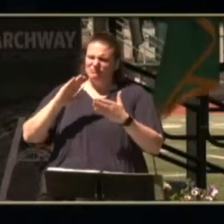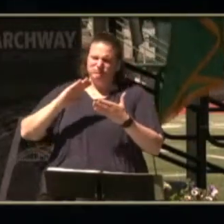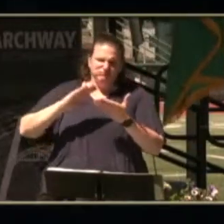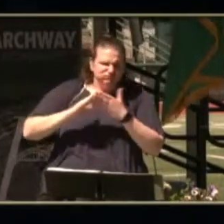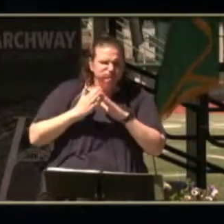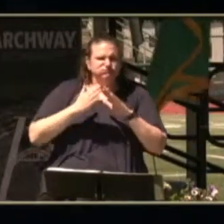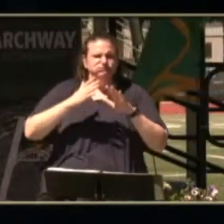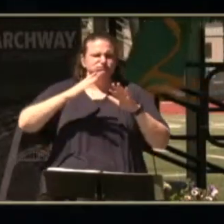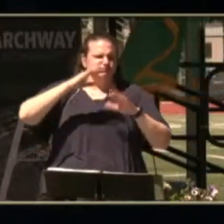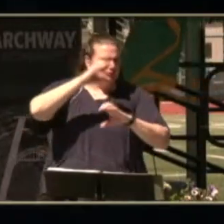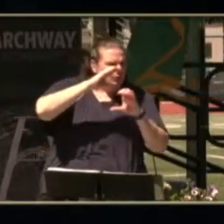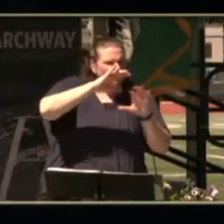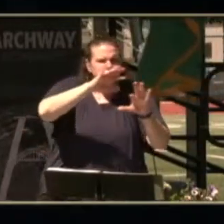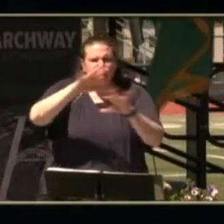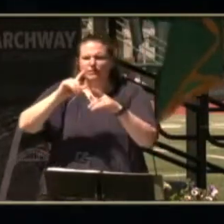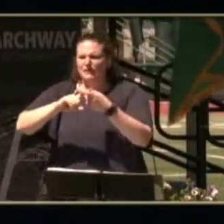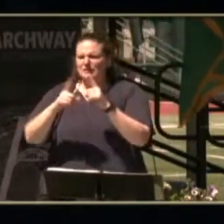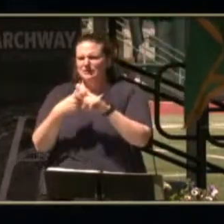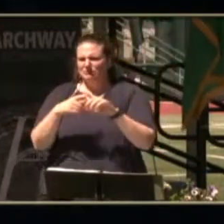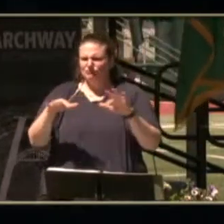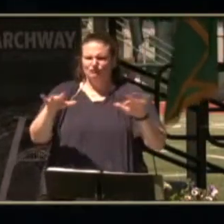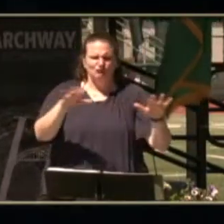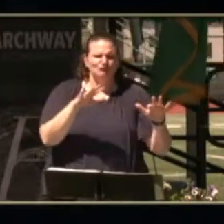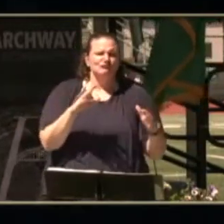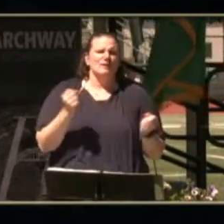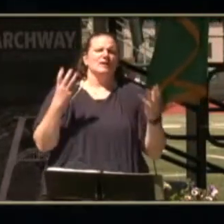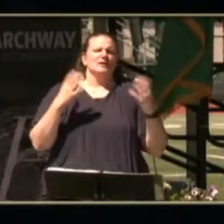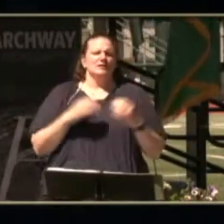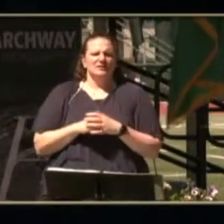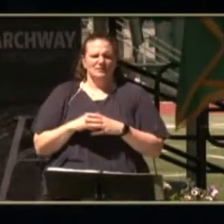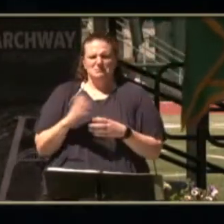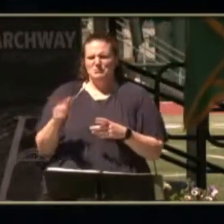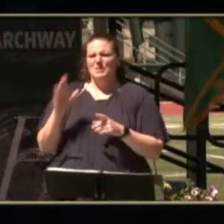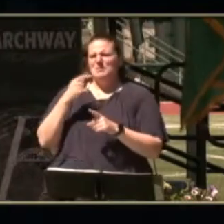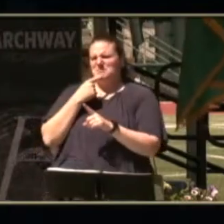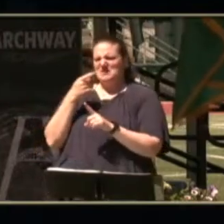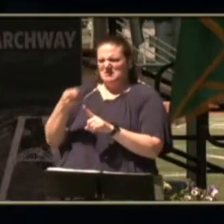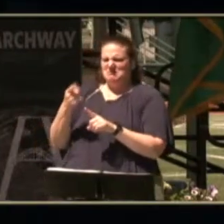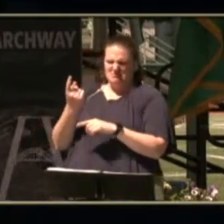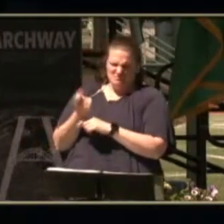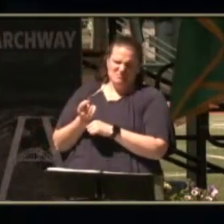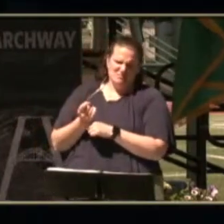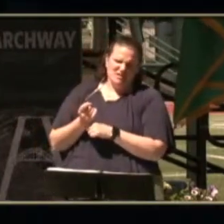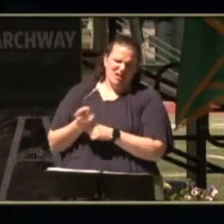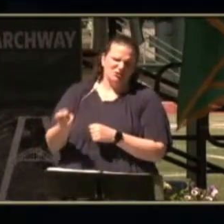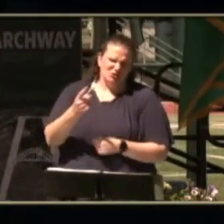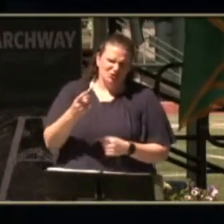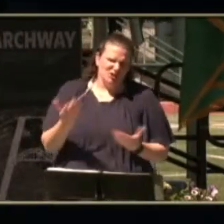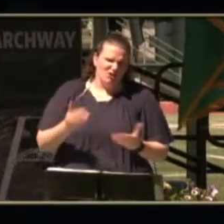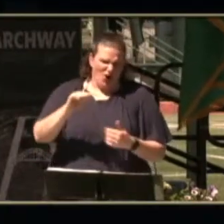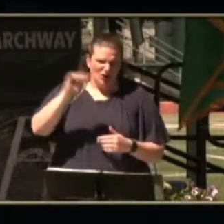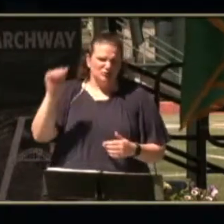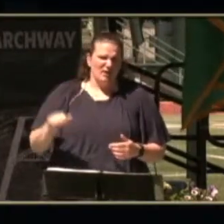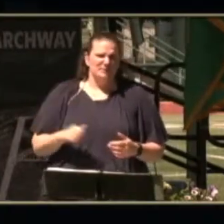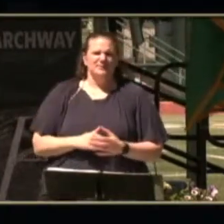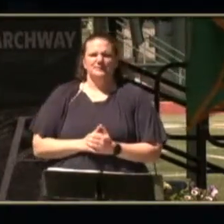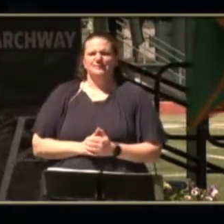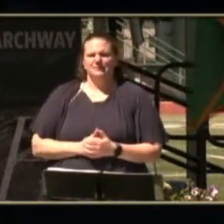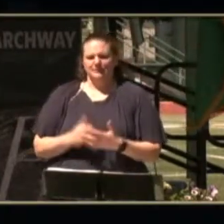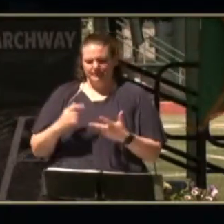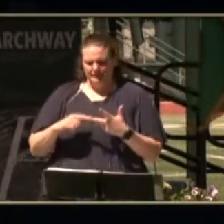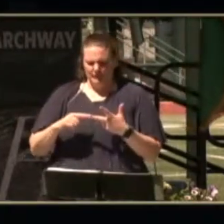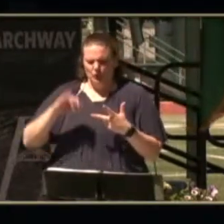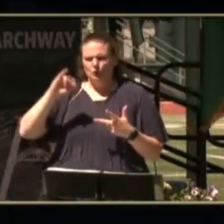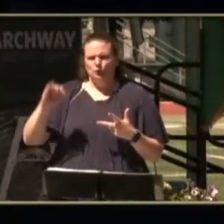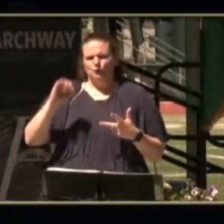make many new friends along the way sammy will be missed here at archway next year and finally juliet